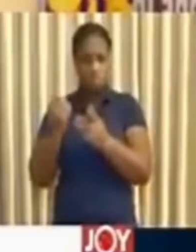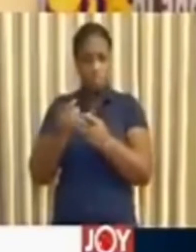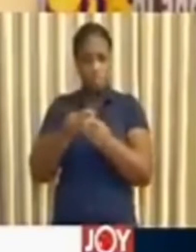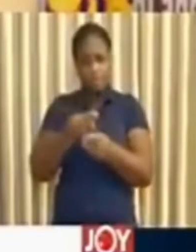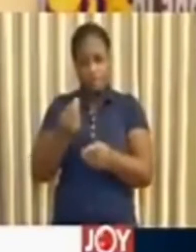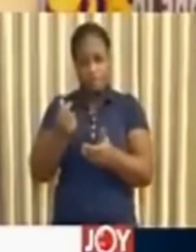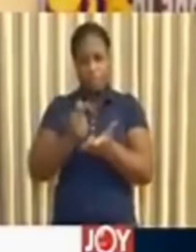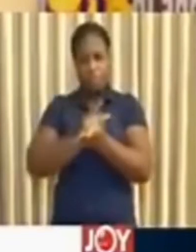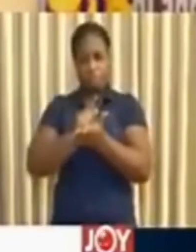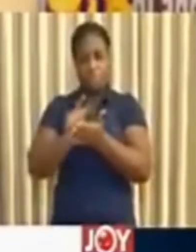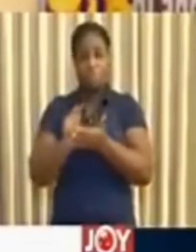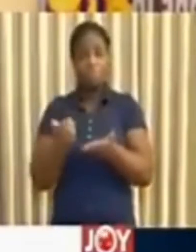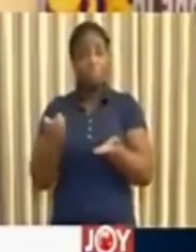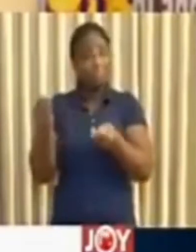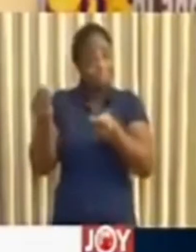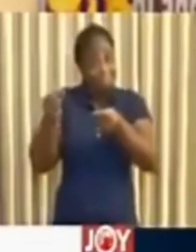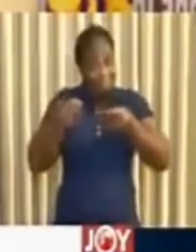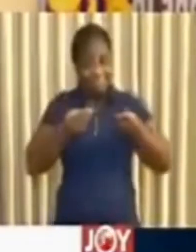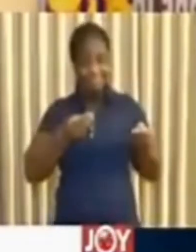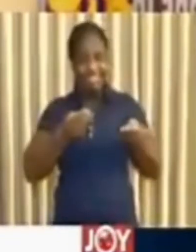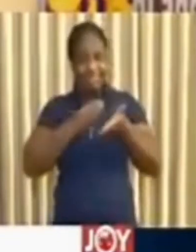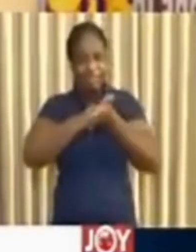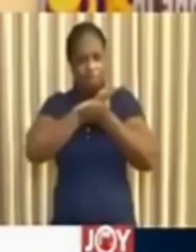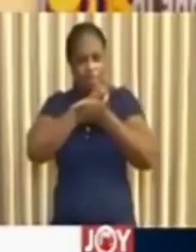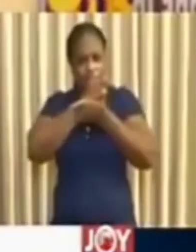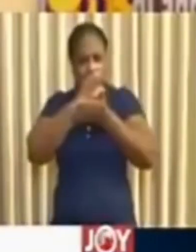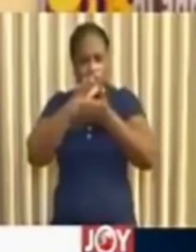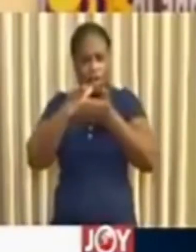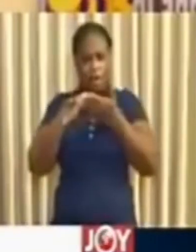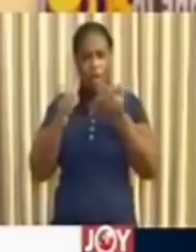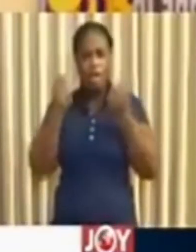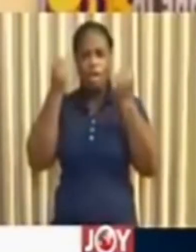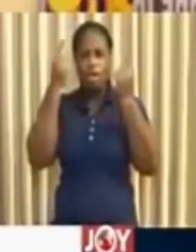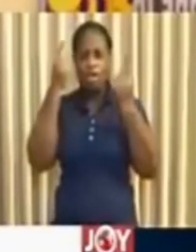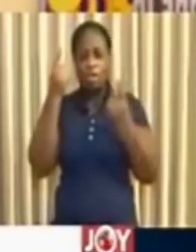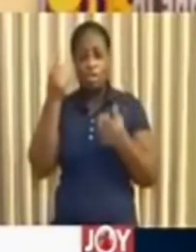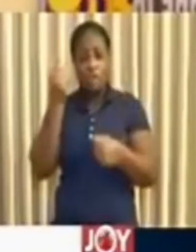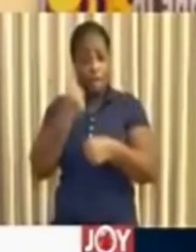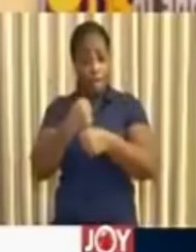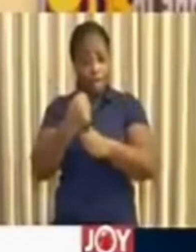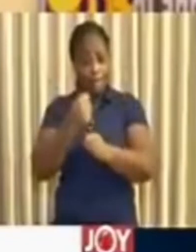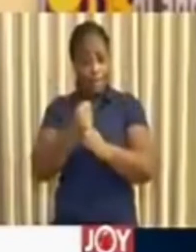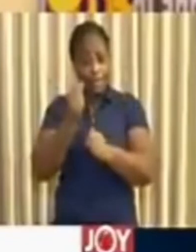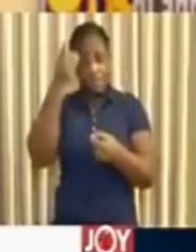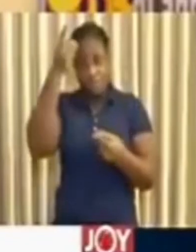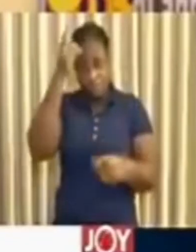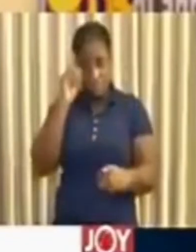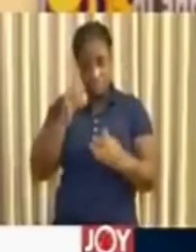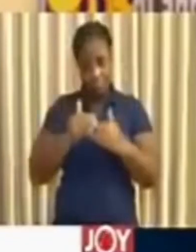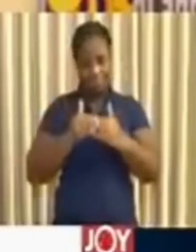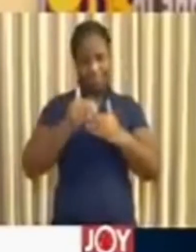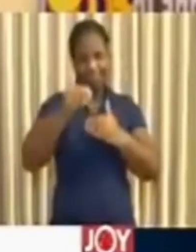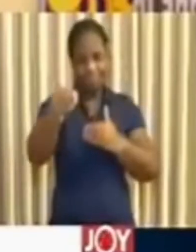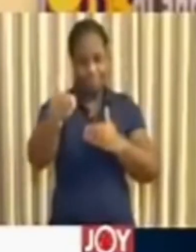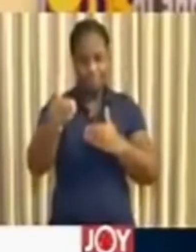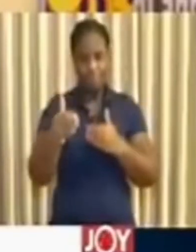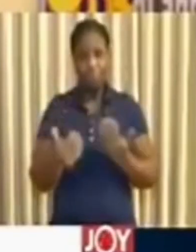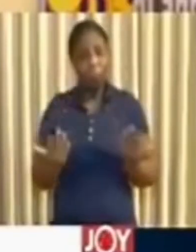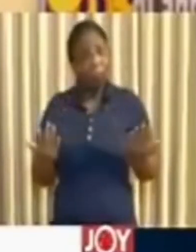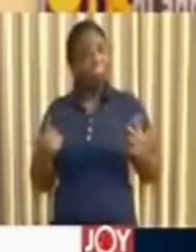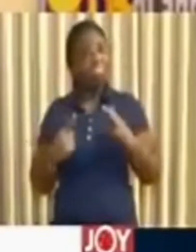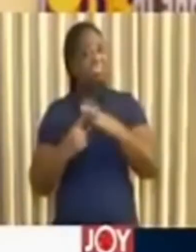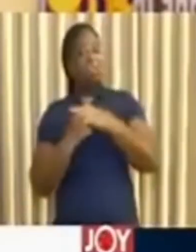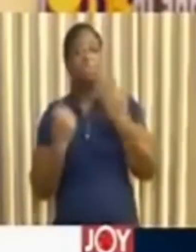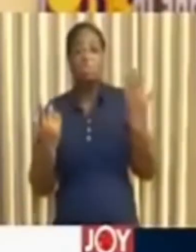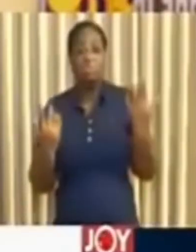to give us a clearer picture to enable us to take a decision on the way forward. It appears